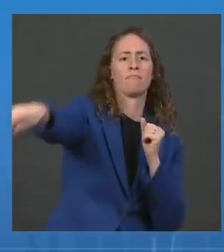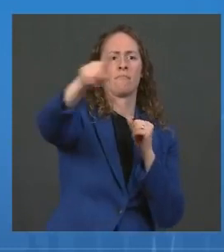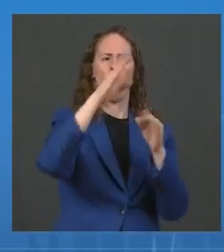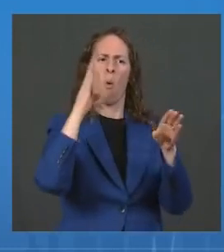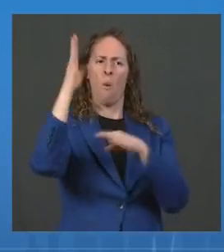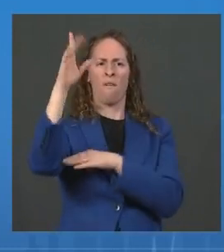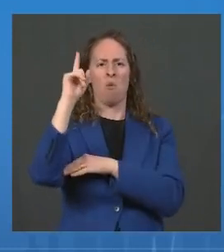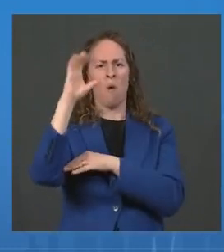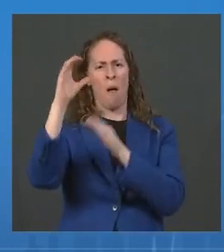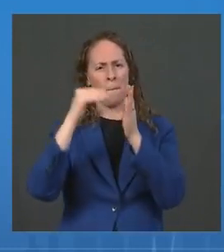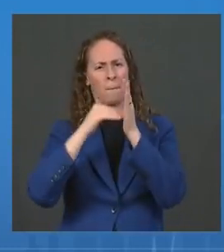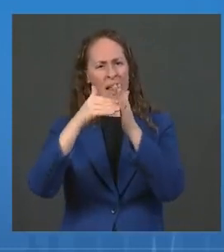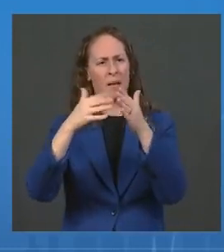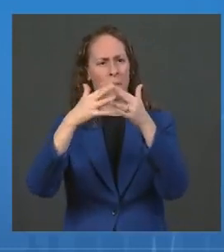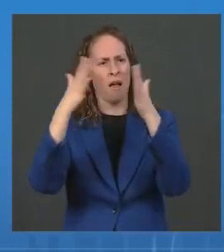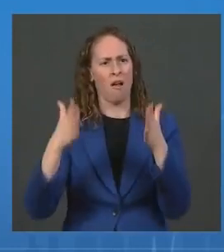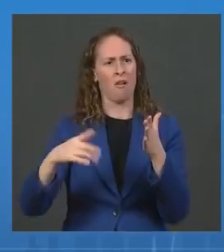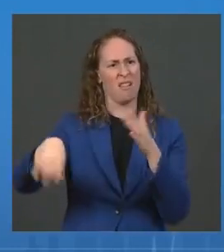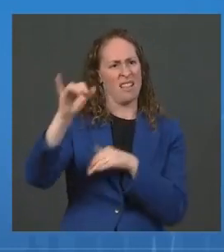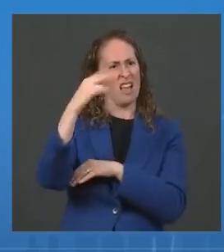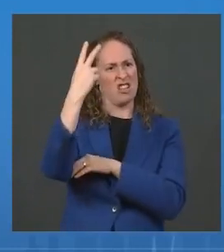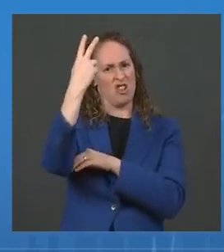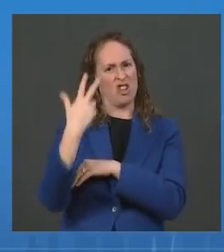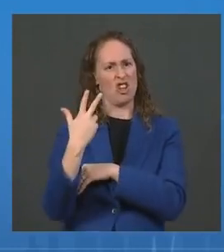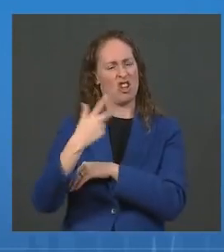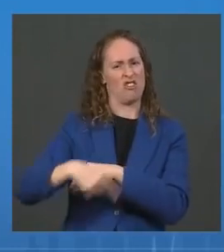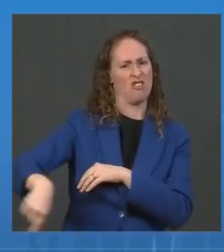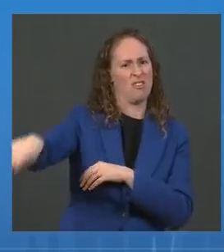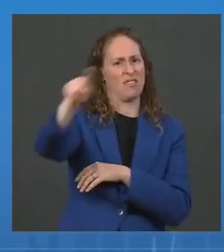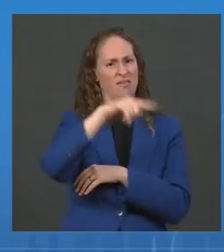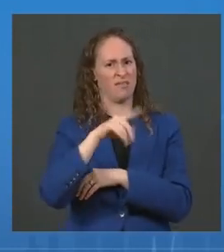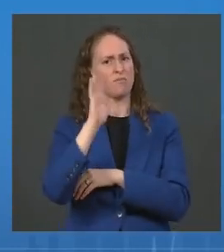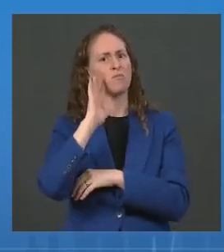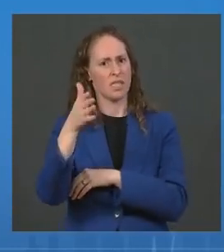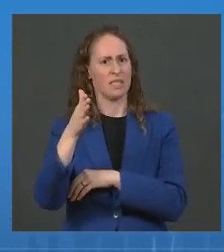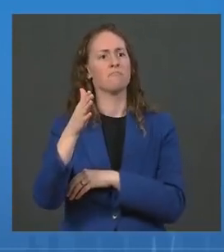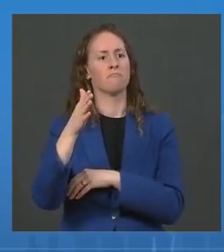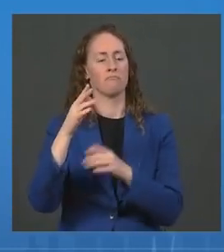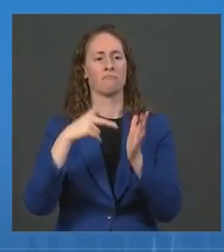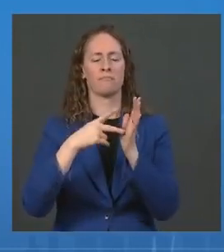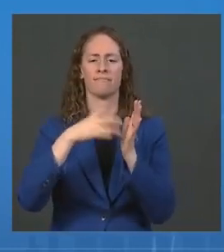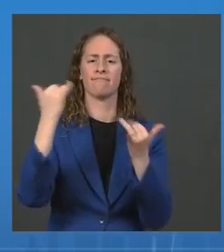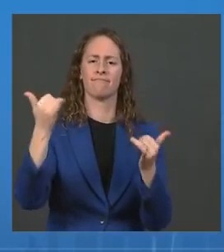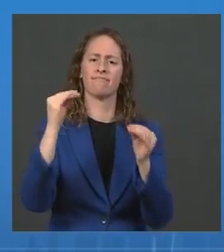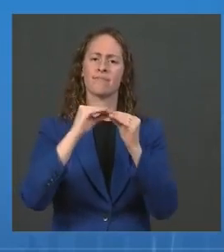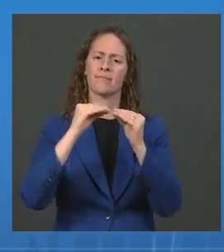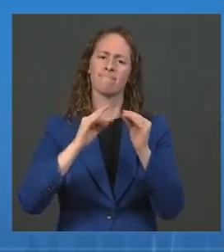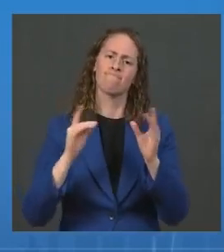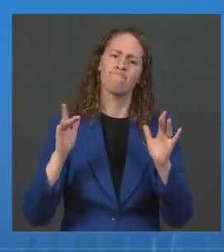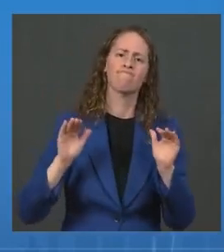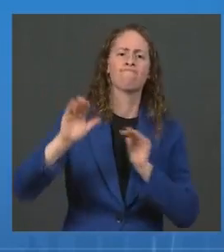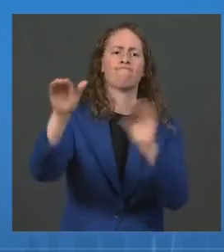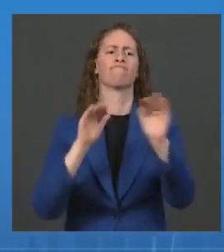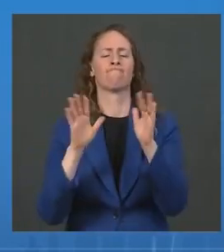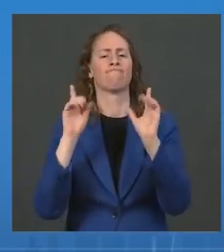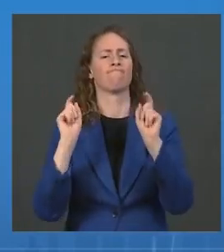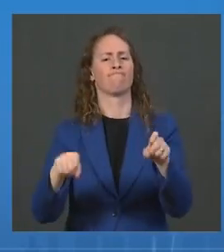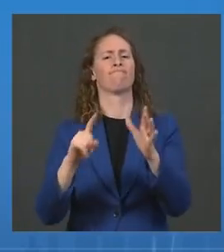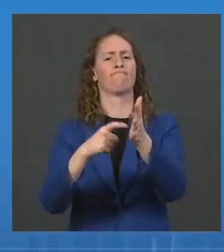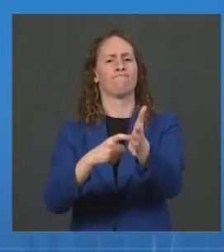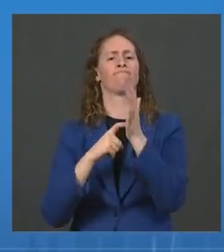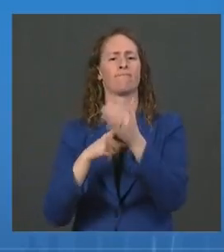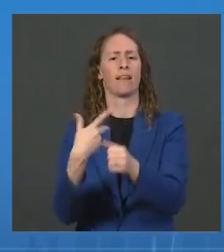That's two-thirds of all workers. So we're taking strong action on vaccination requirements. And we believe